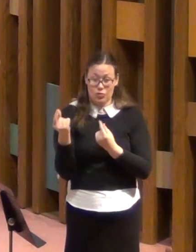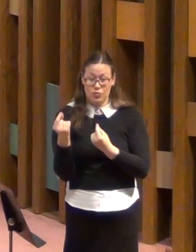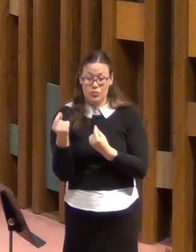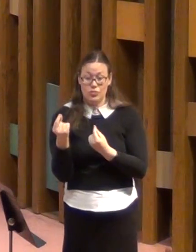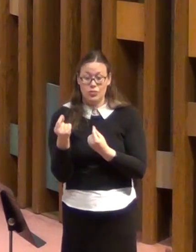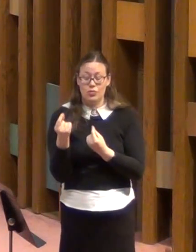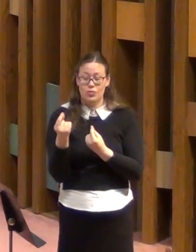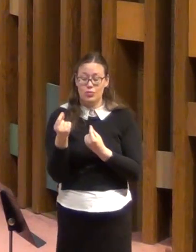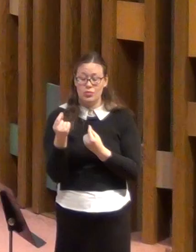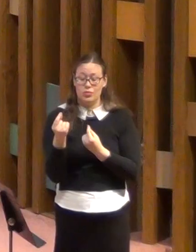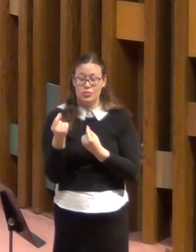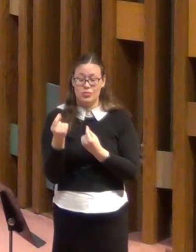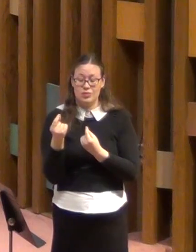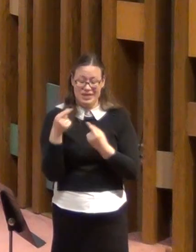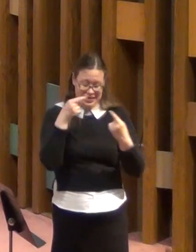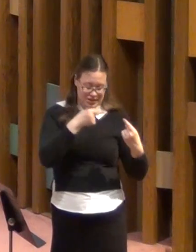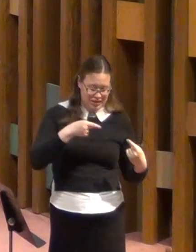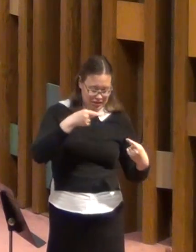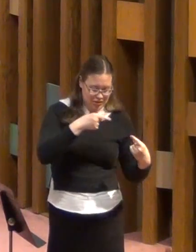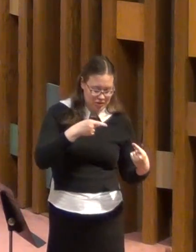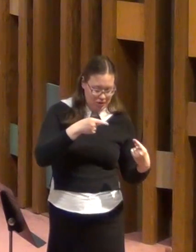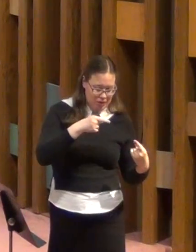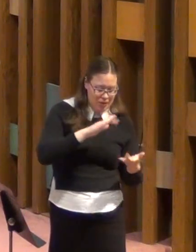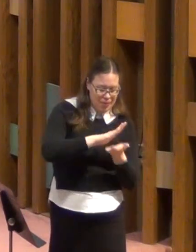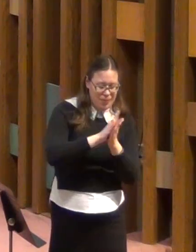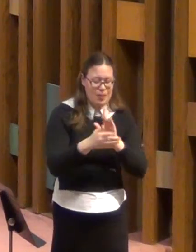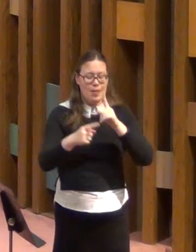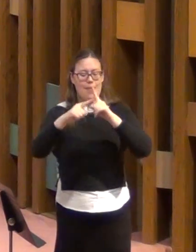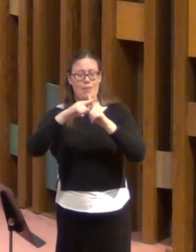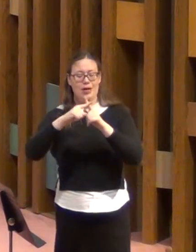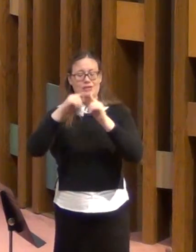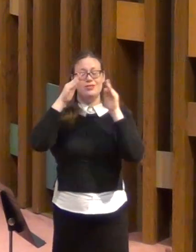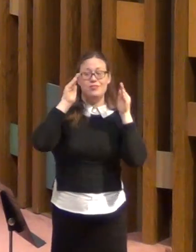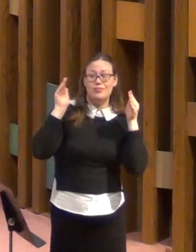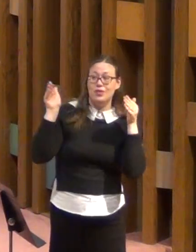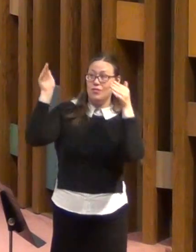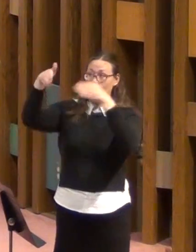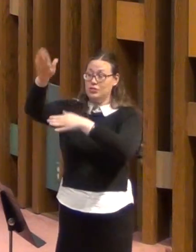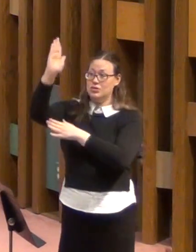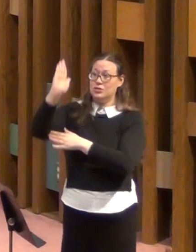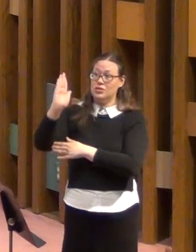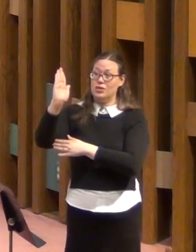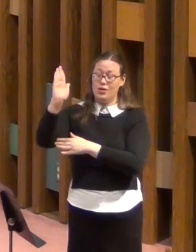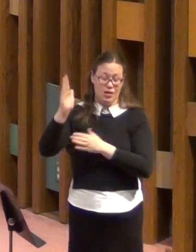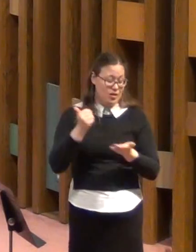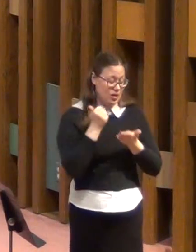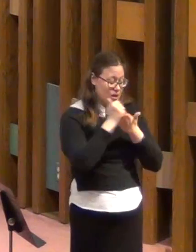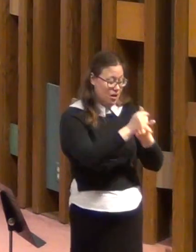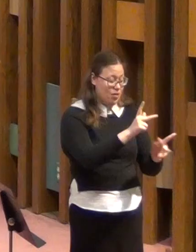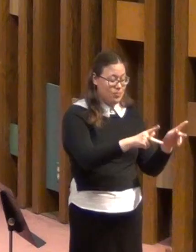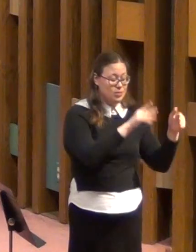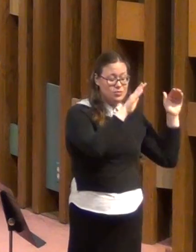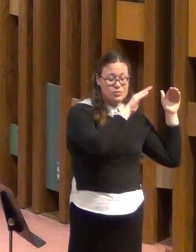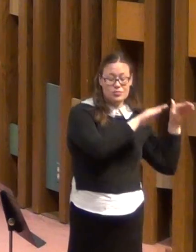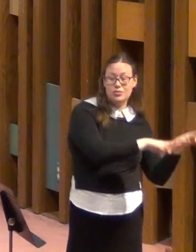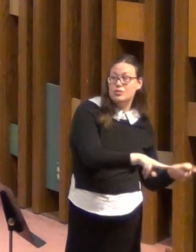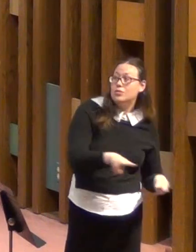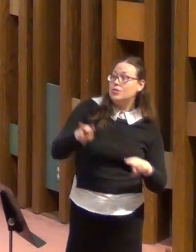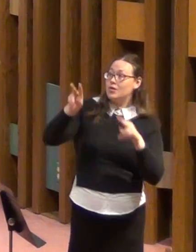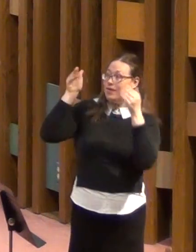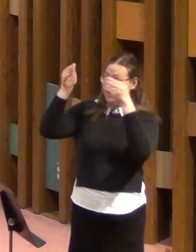always turned them to good, brought glory to God, and granted to pay people's attention to Jesus